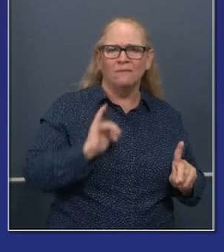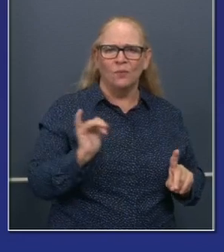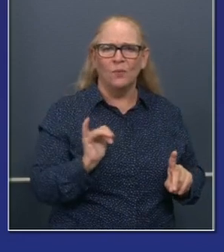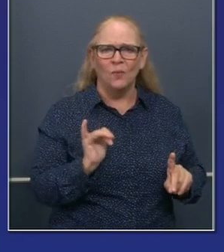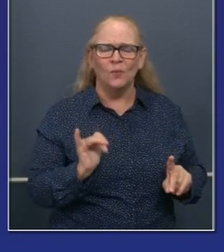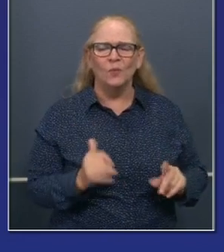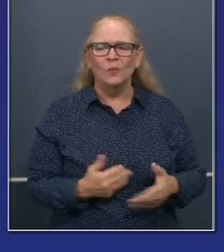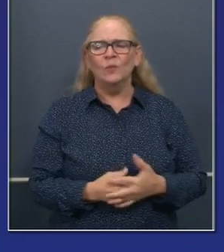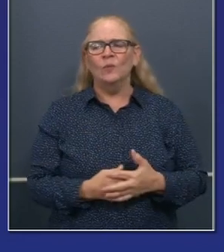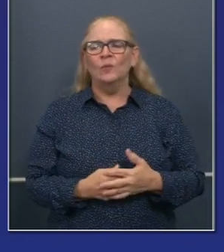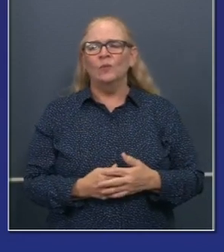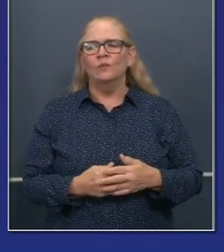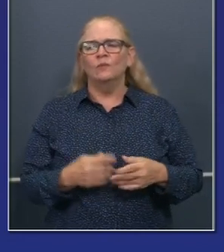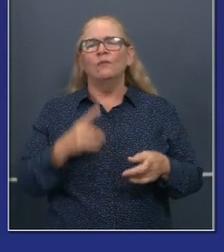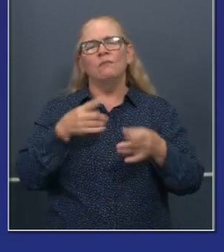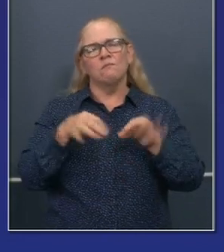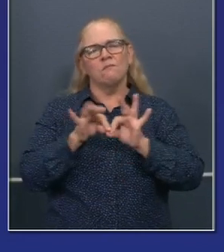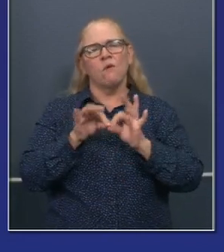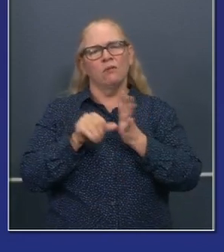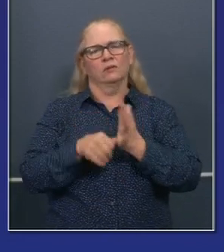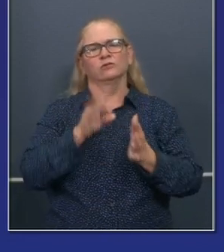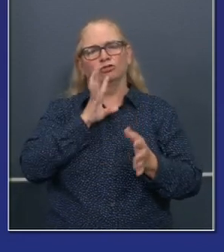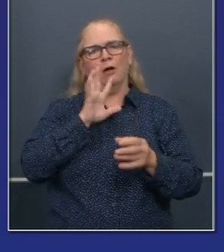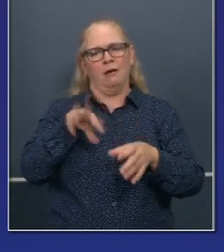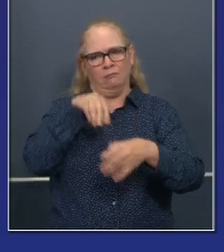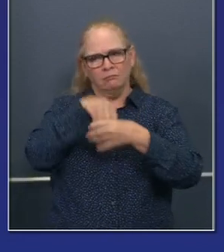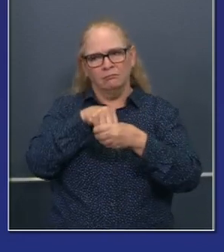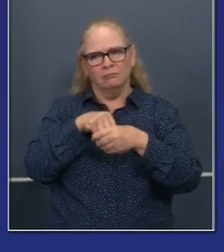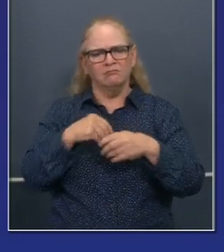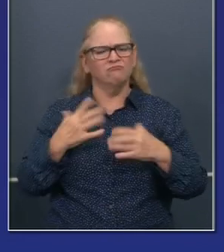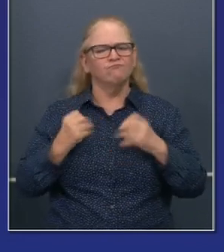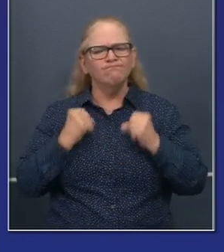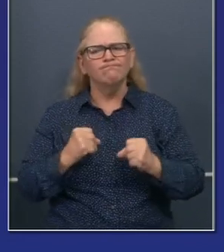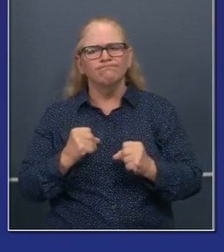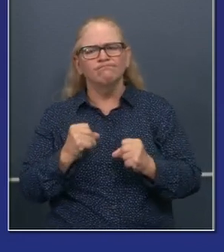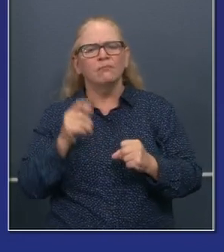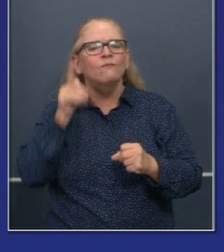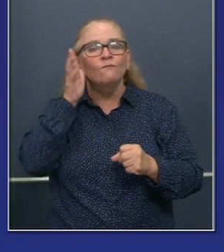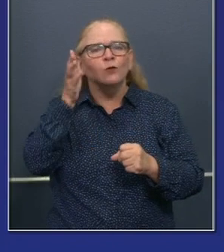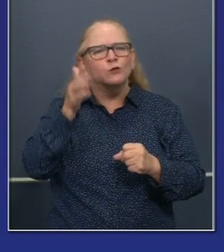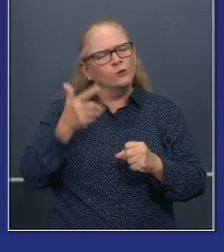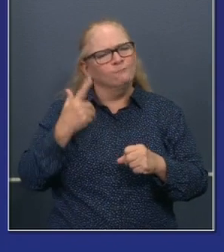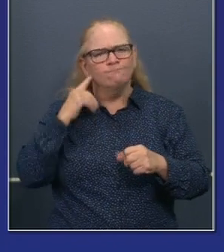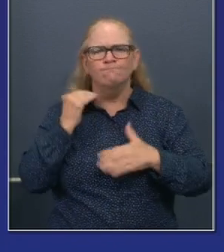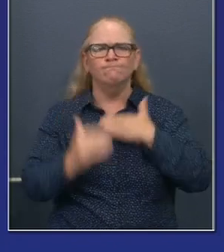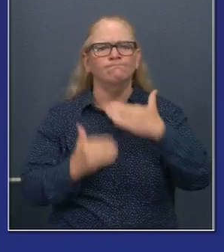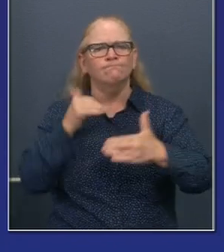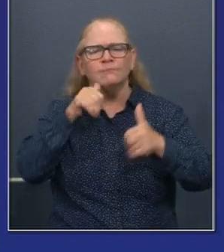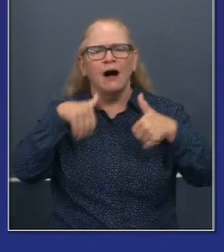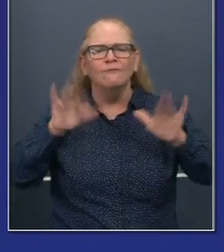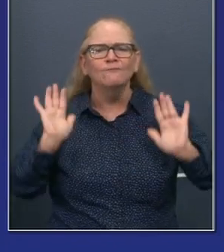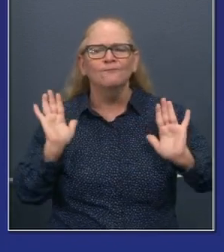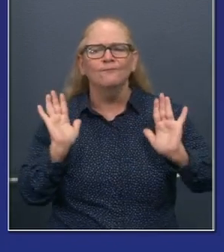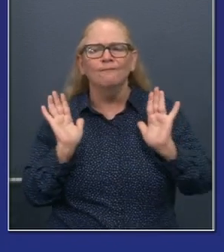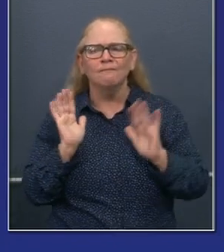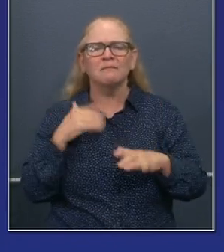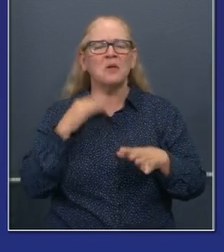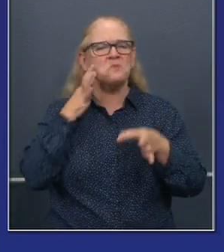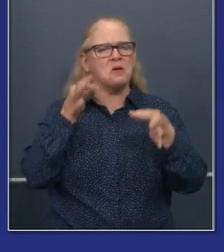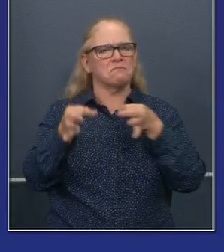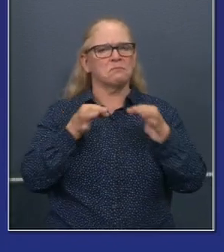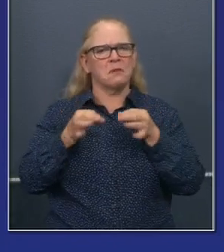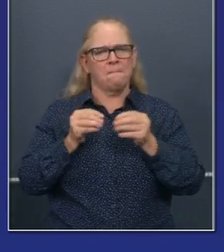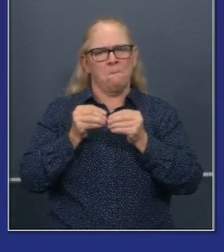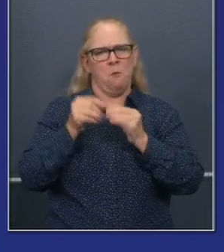of resiliency, but we also want to talk in terms of the future. I'll talk a little bit in a moment about some of the work we're doing on our future